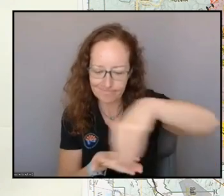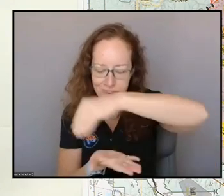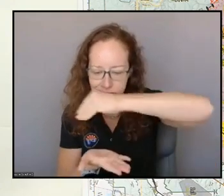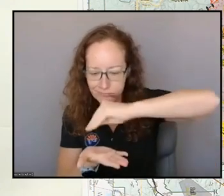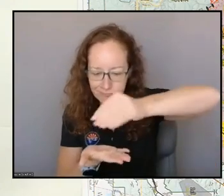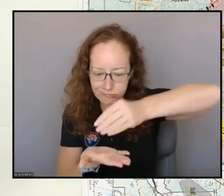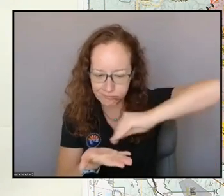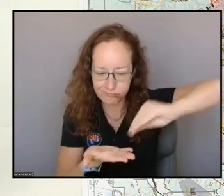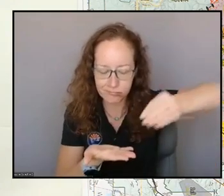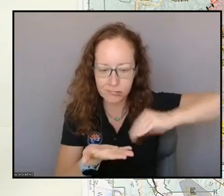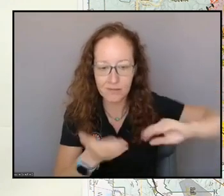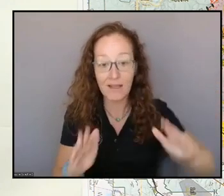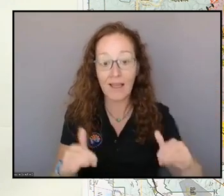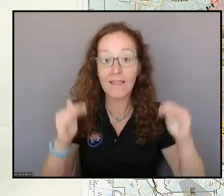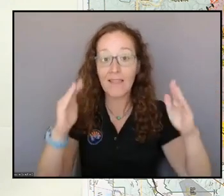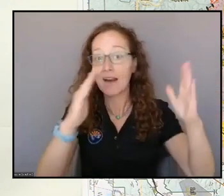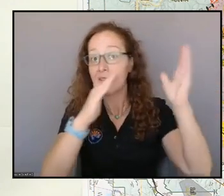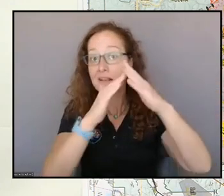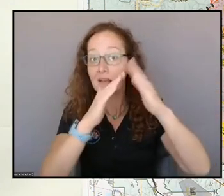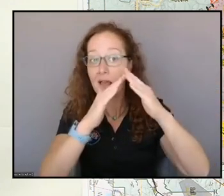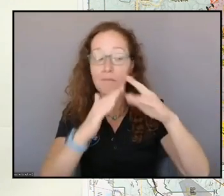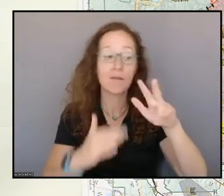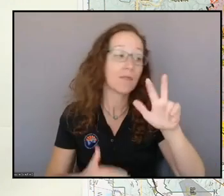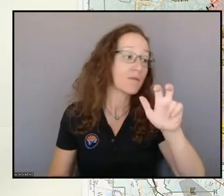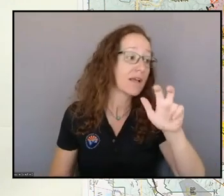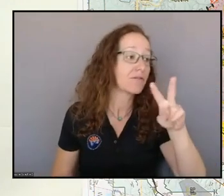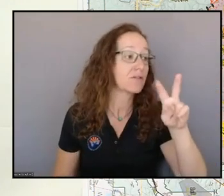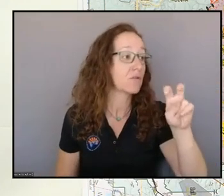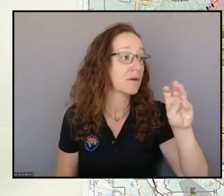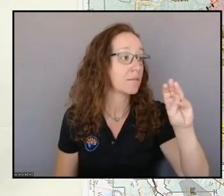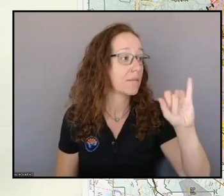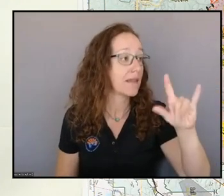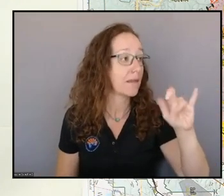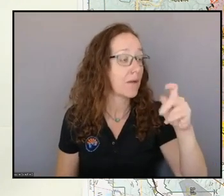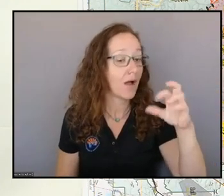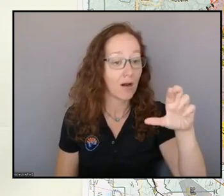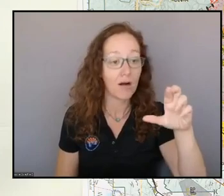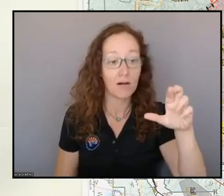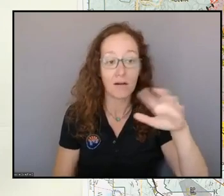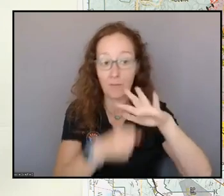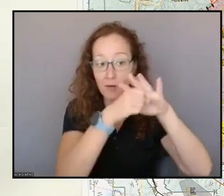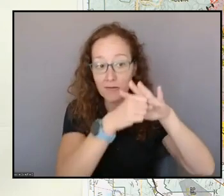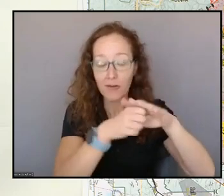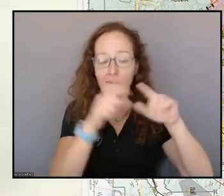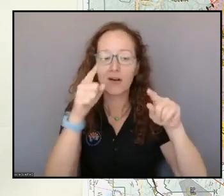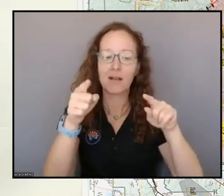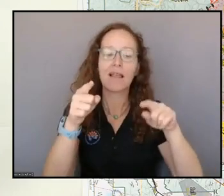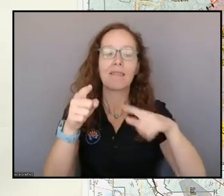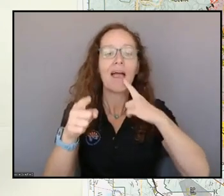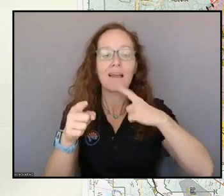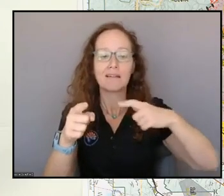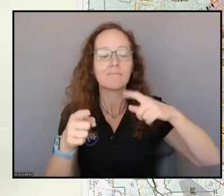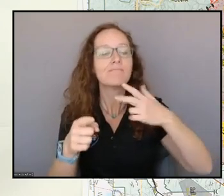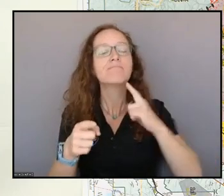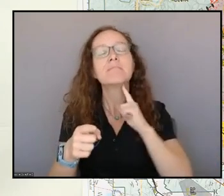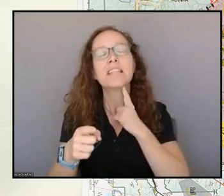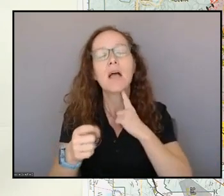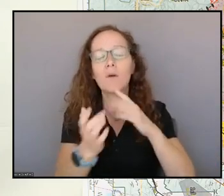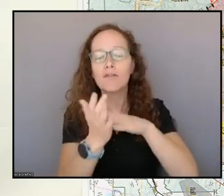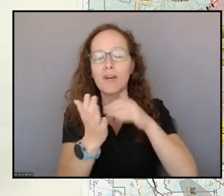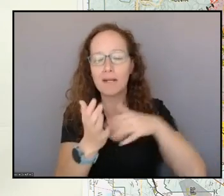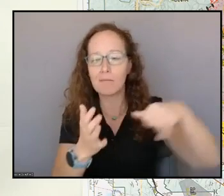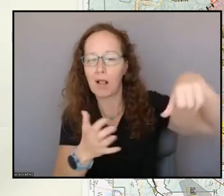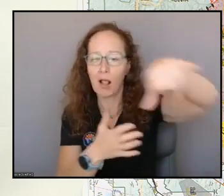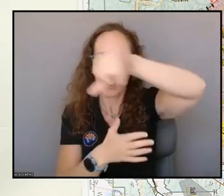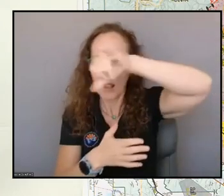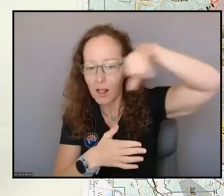millibar layer, we're going to put our sour cream. That's going to be the jet stream. So, if I stir that up, take that sour cream layer, and just